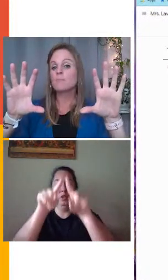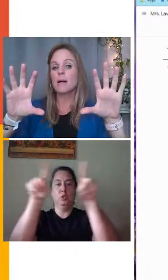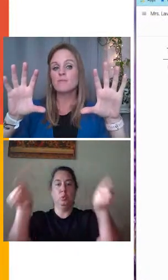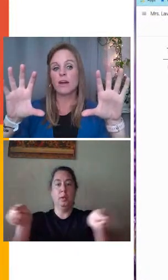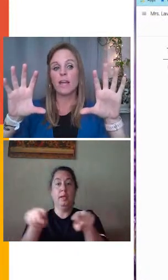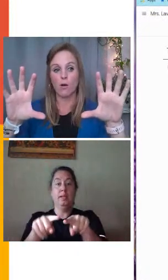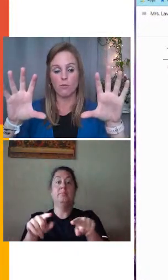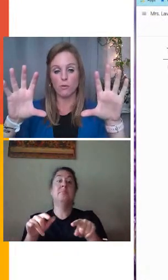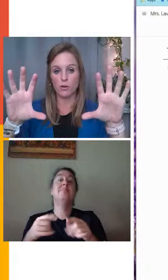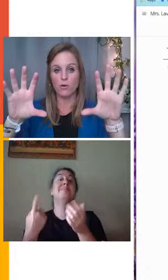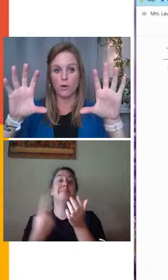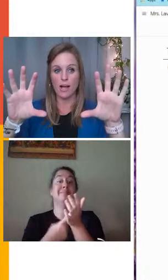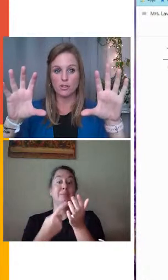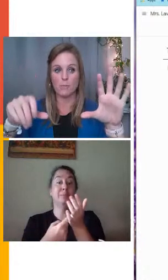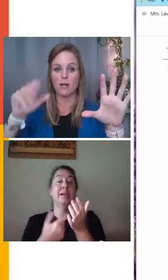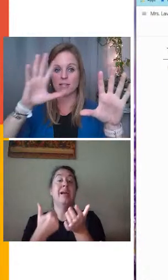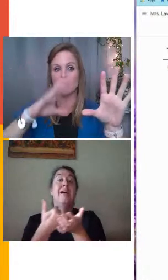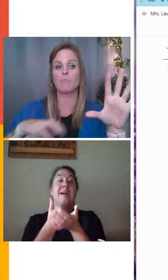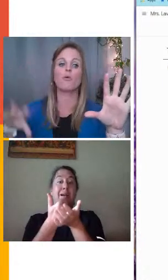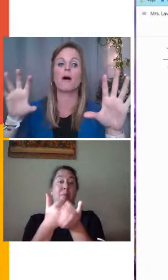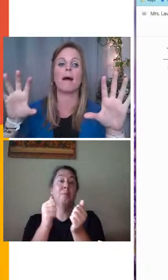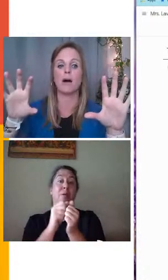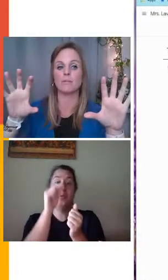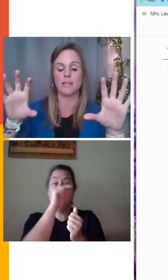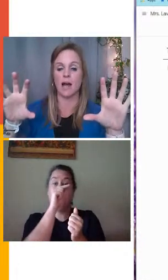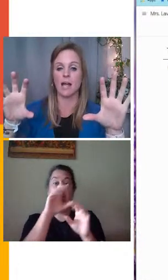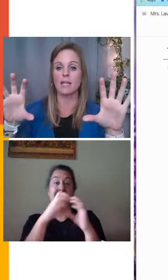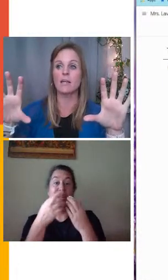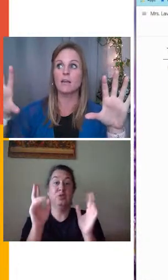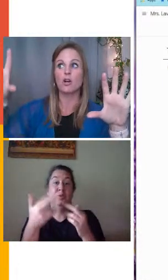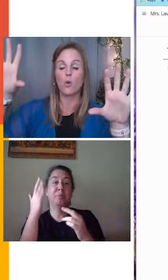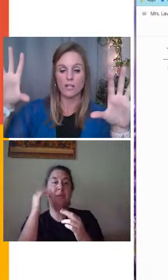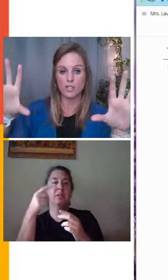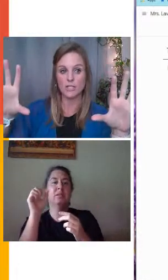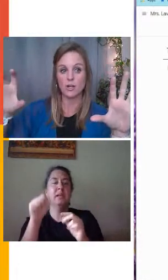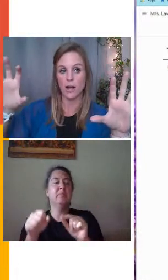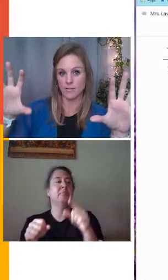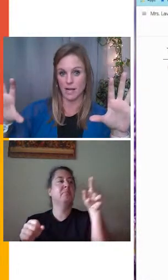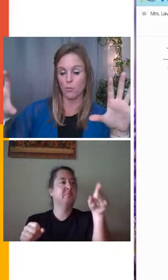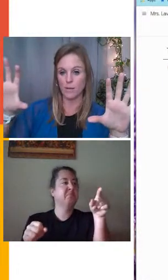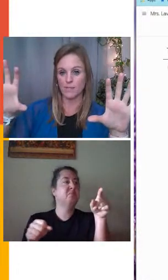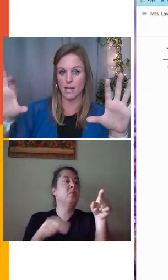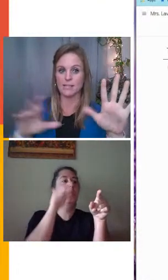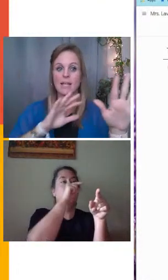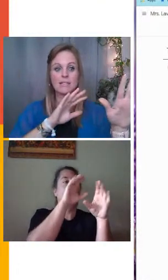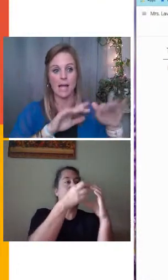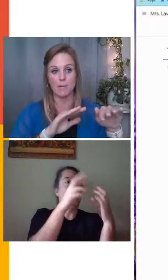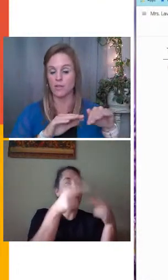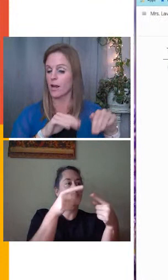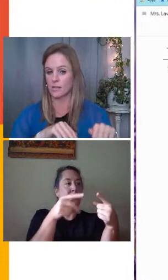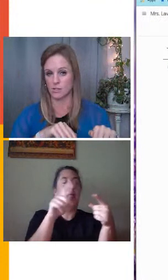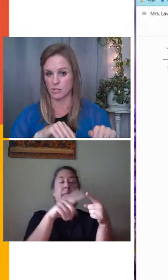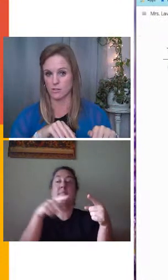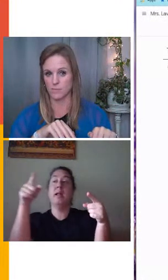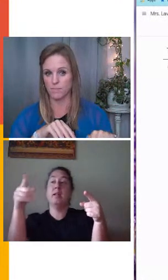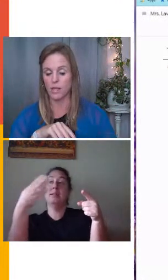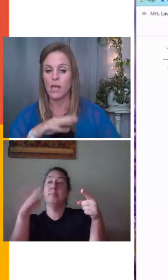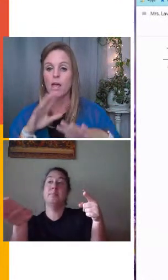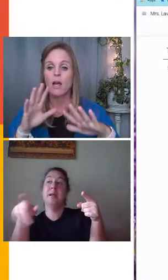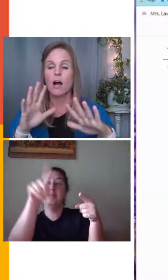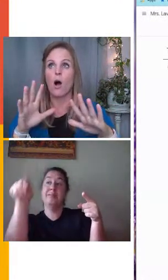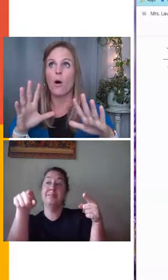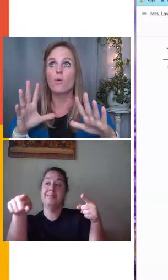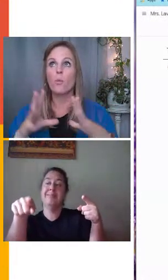That's sometimes very helpful with Google classroom because they can pull up outside questions or outside websites and type in their answers.